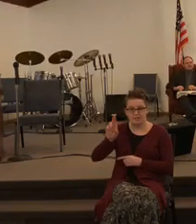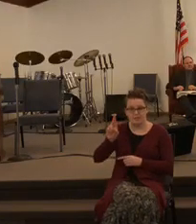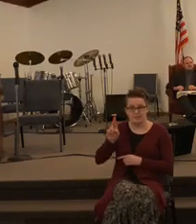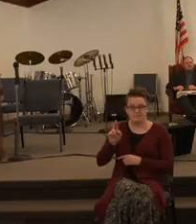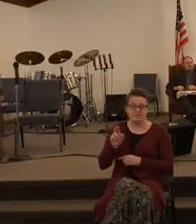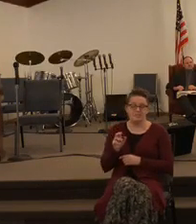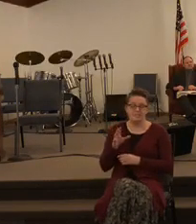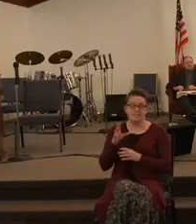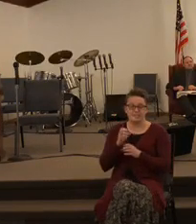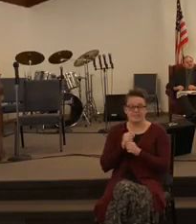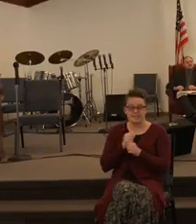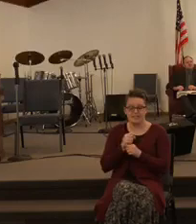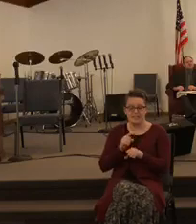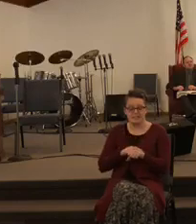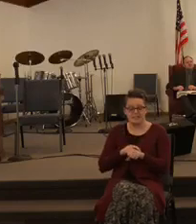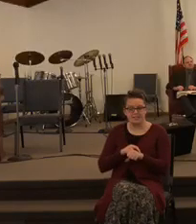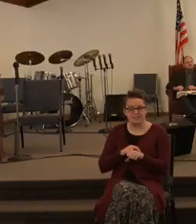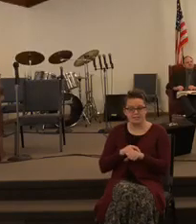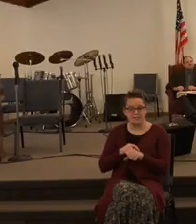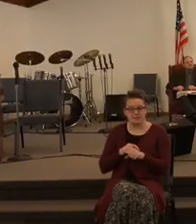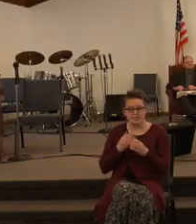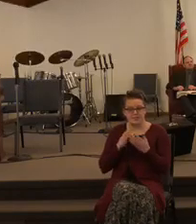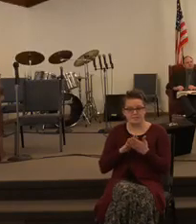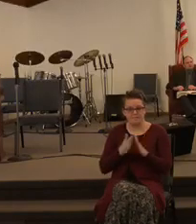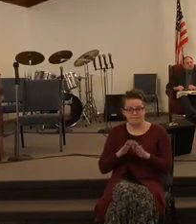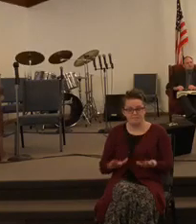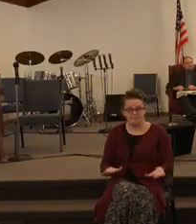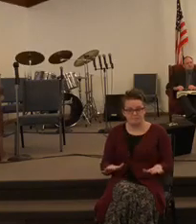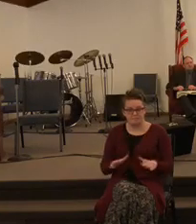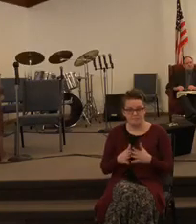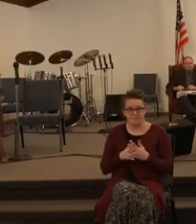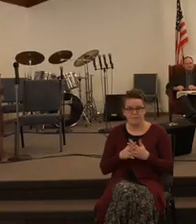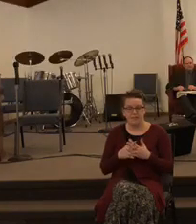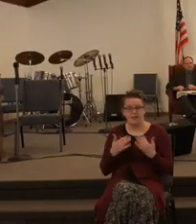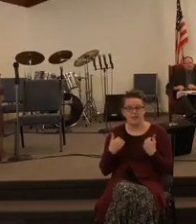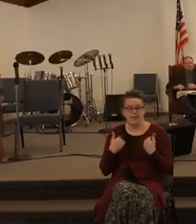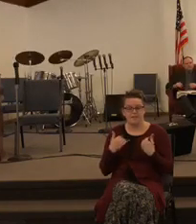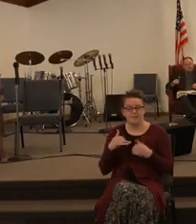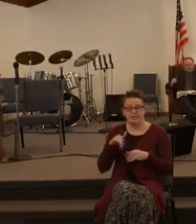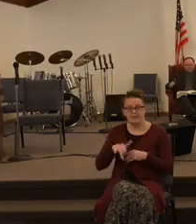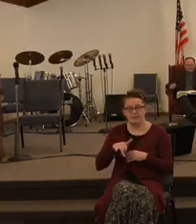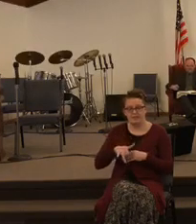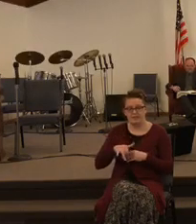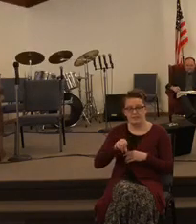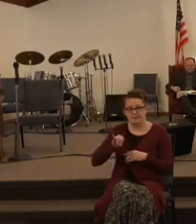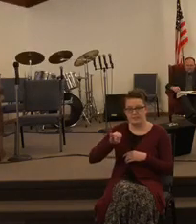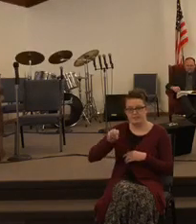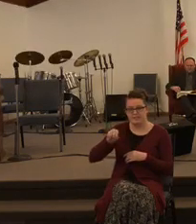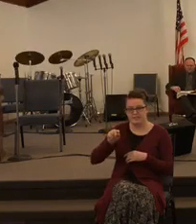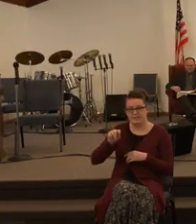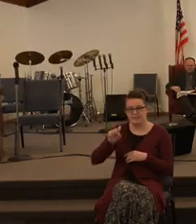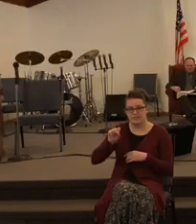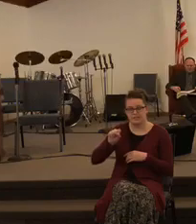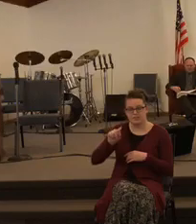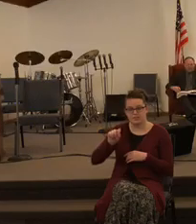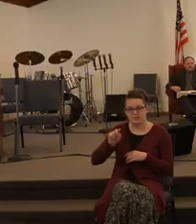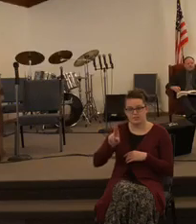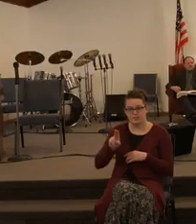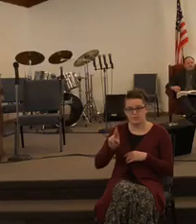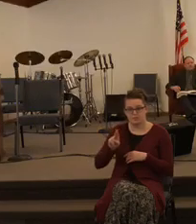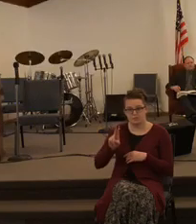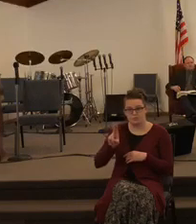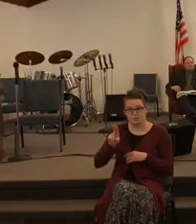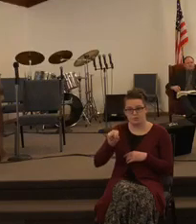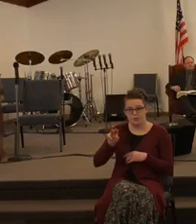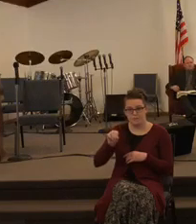time of peace where you had these instruments of gardening